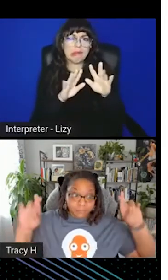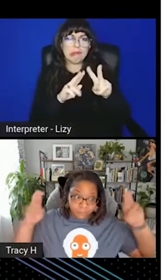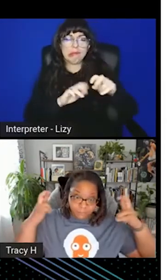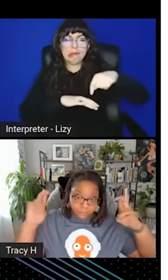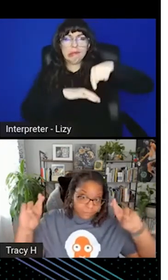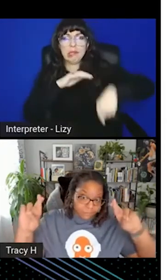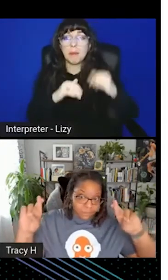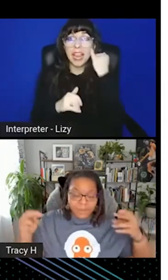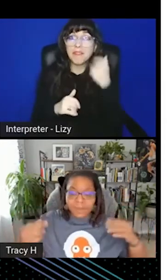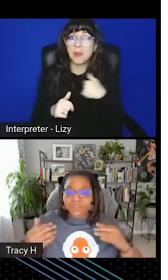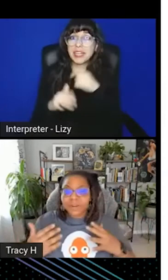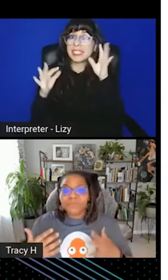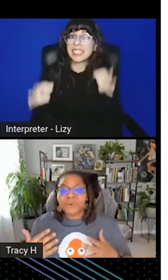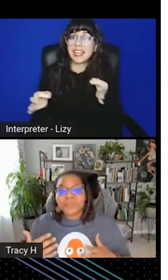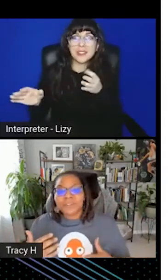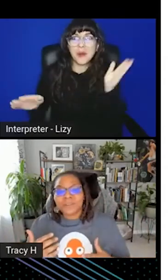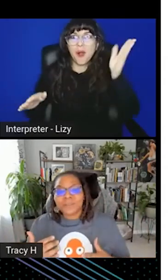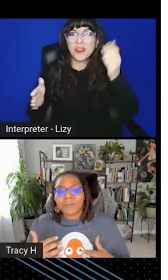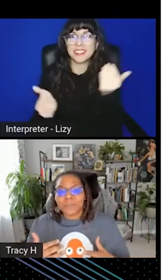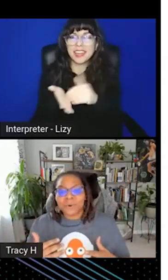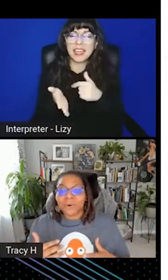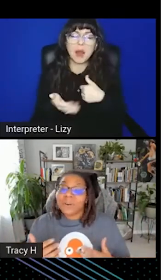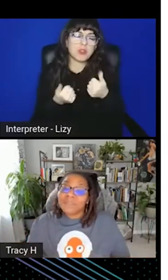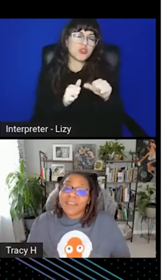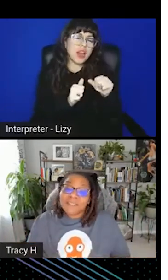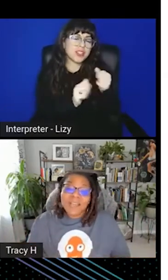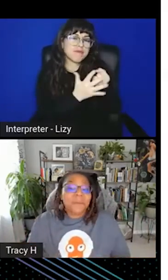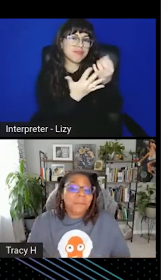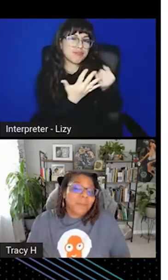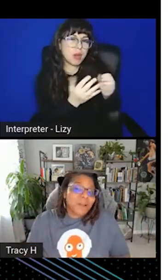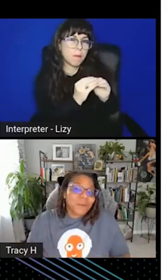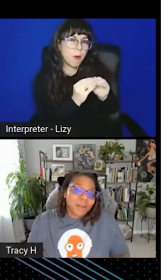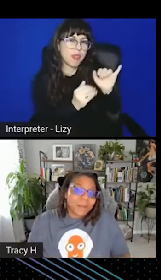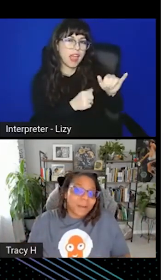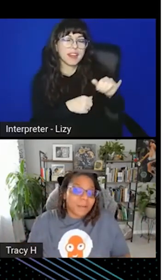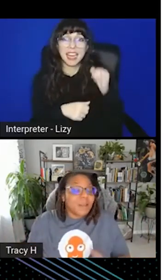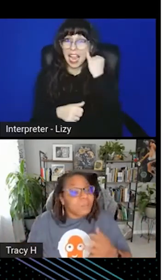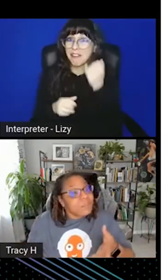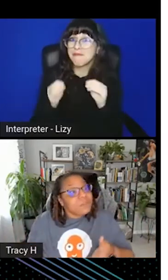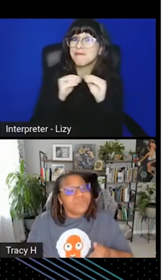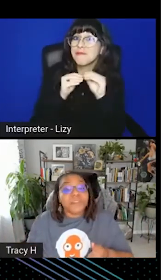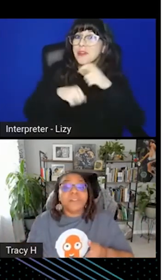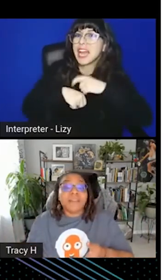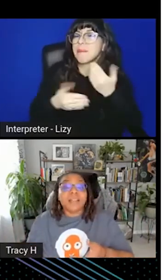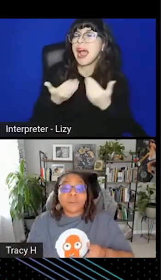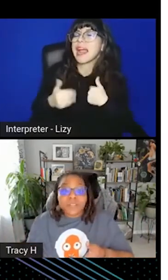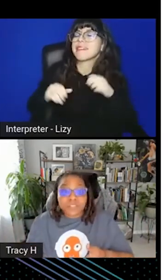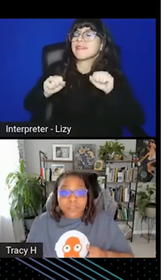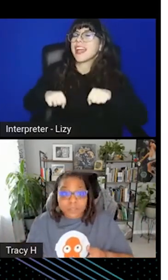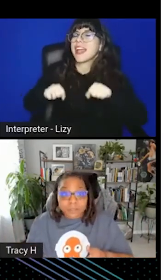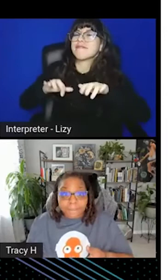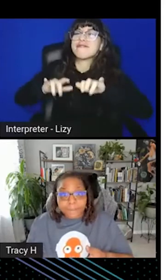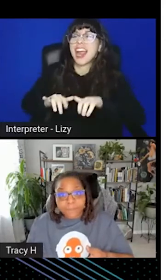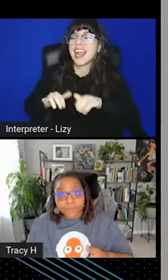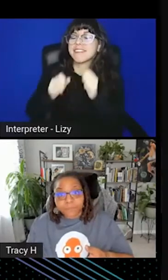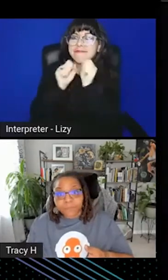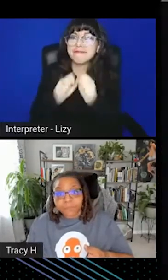again, I'll try to focus on those a bit more. Or if I have time, maybe I'll write about it. But those are very valid questions.